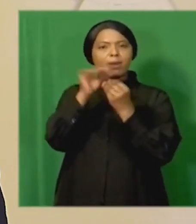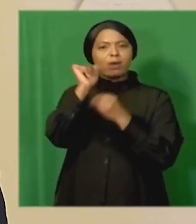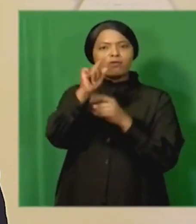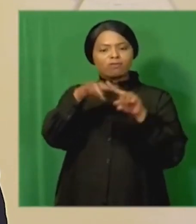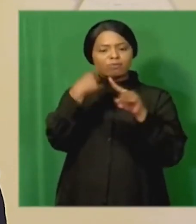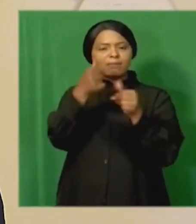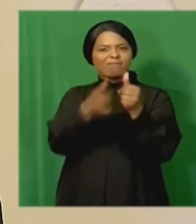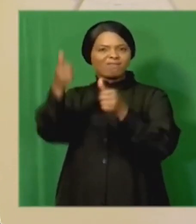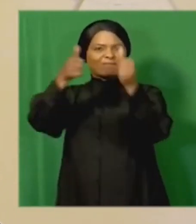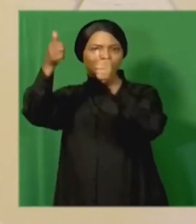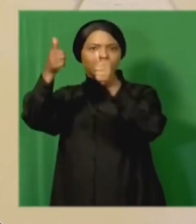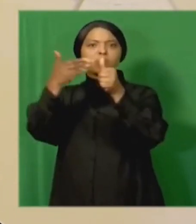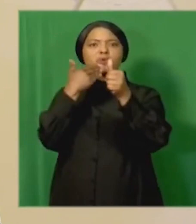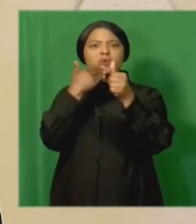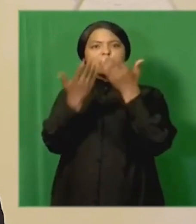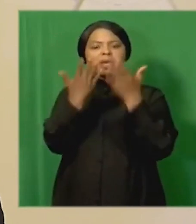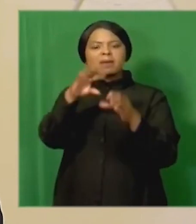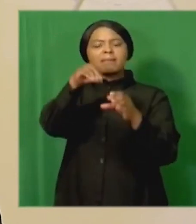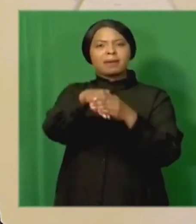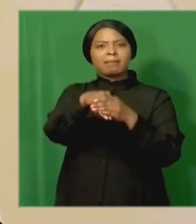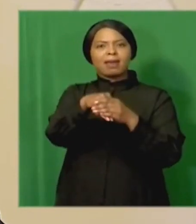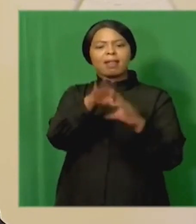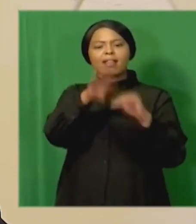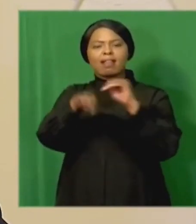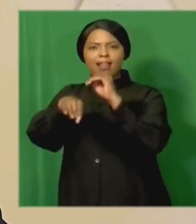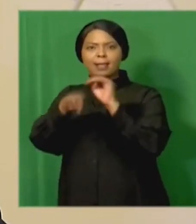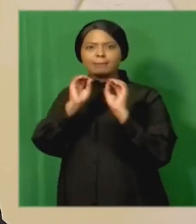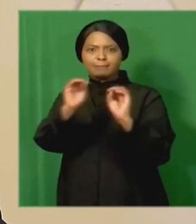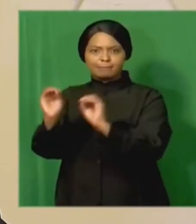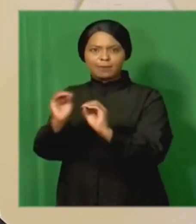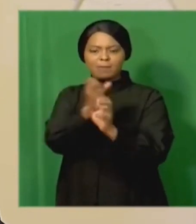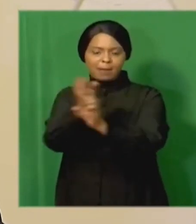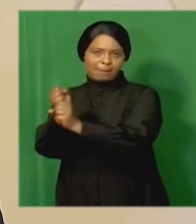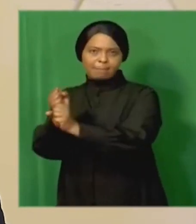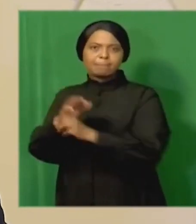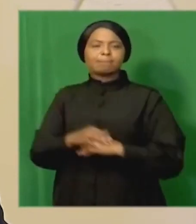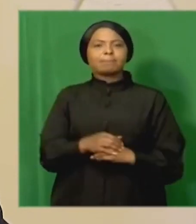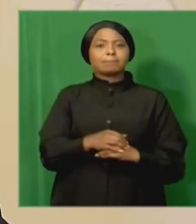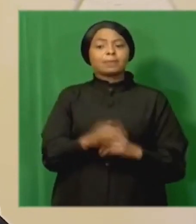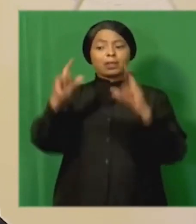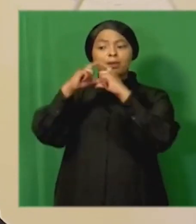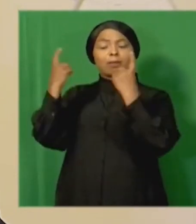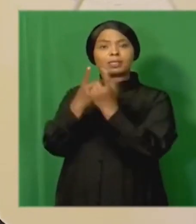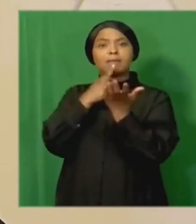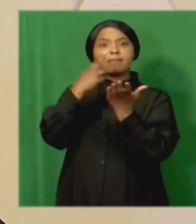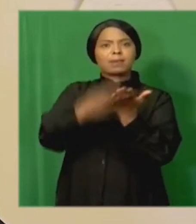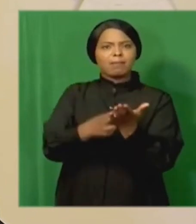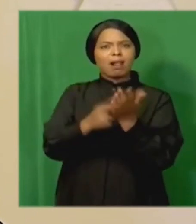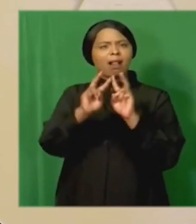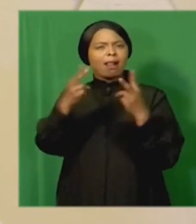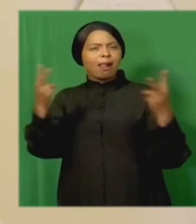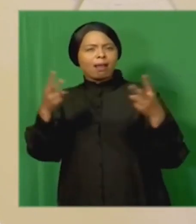executive against whom adverse findings were made the commission found that in several